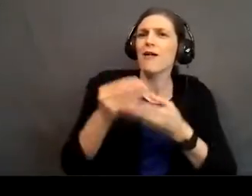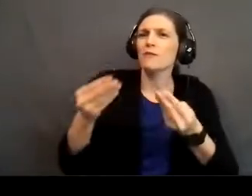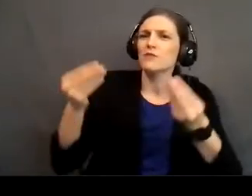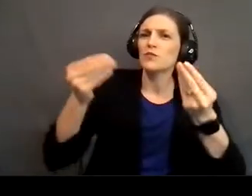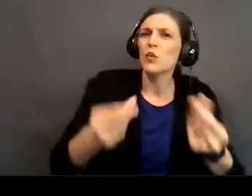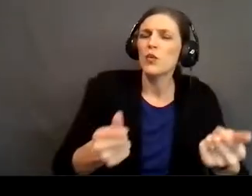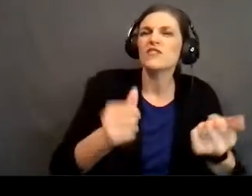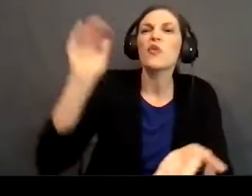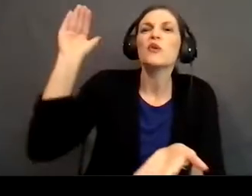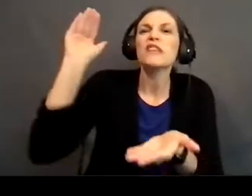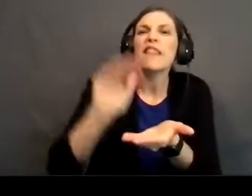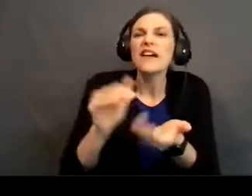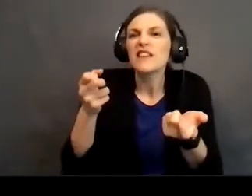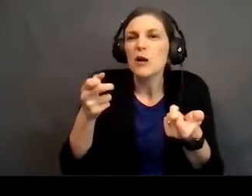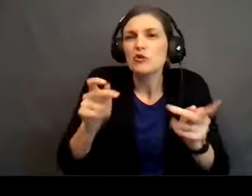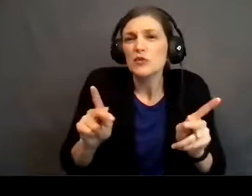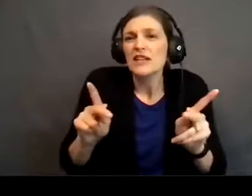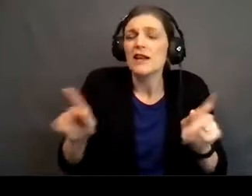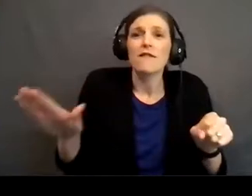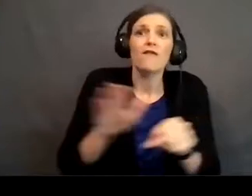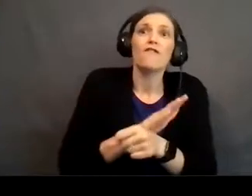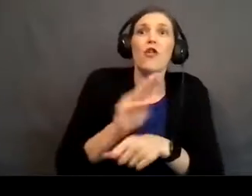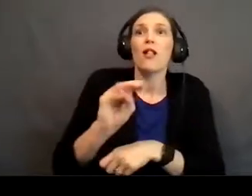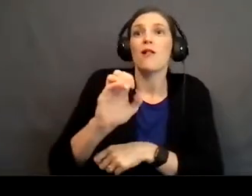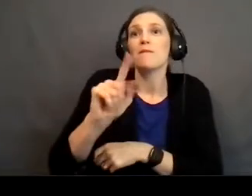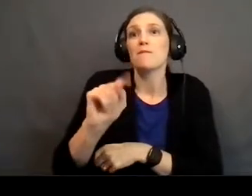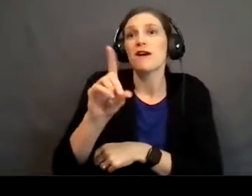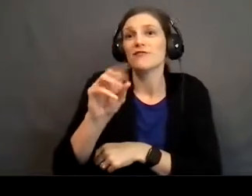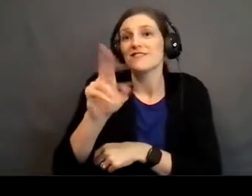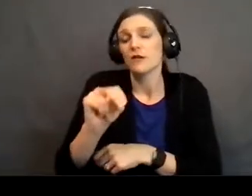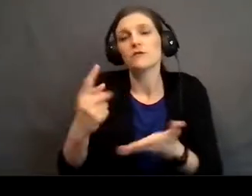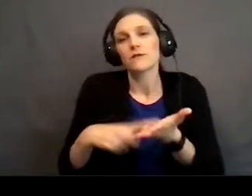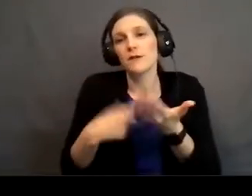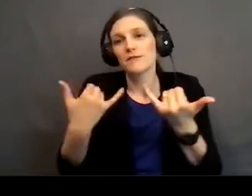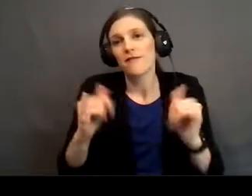there's less of a chance of a total meltdown on Sunday morning. Sometimes it happens.